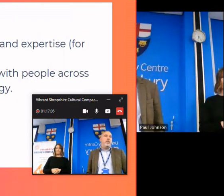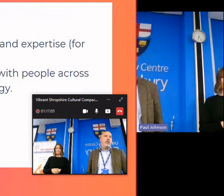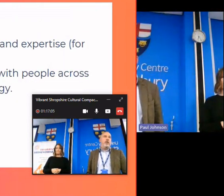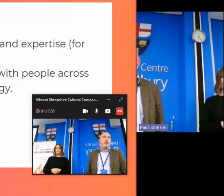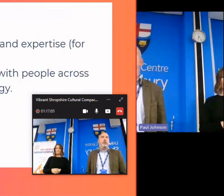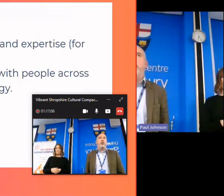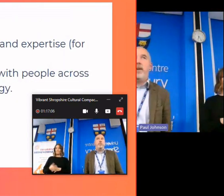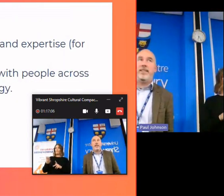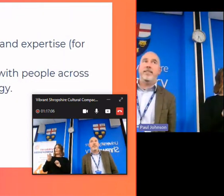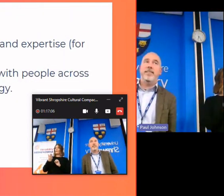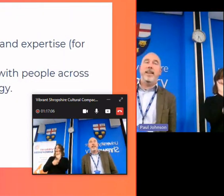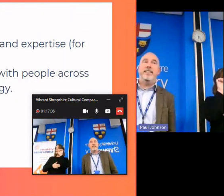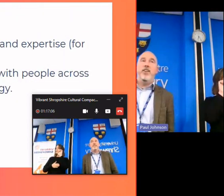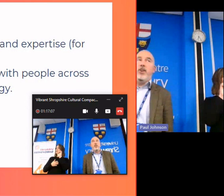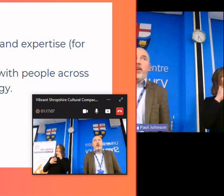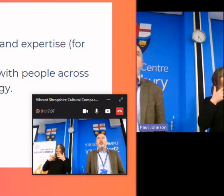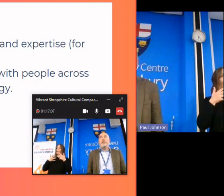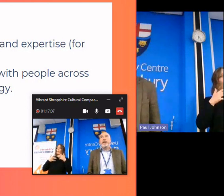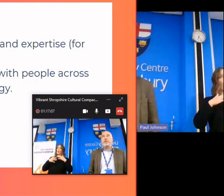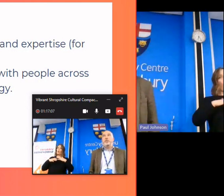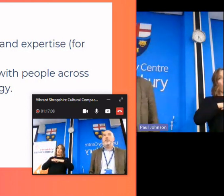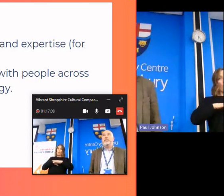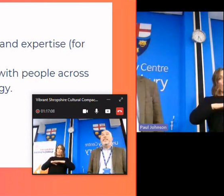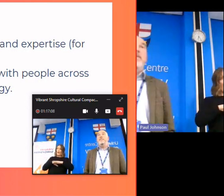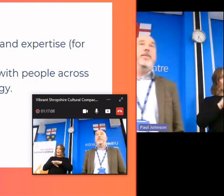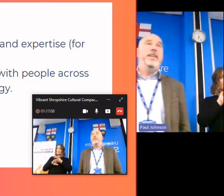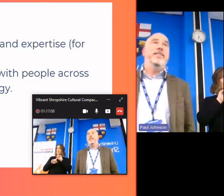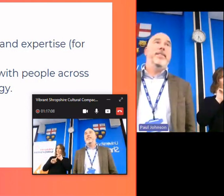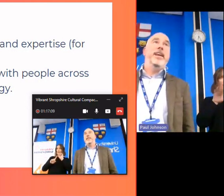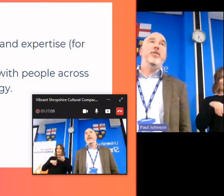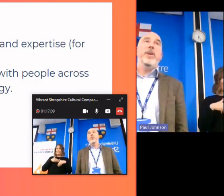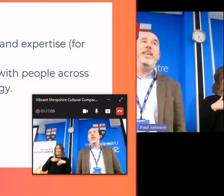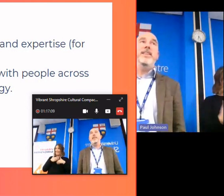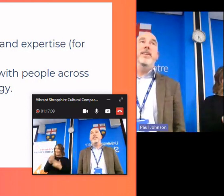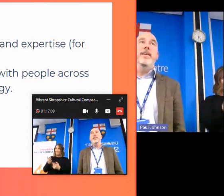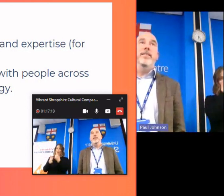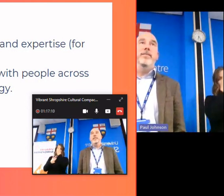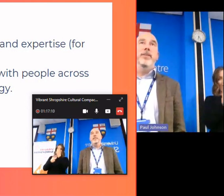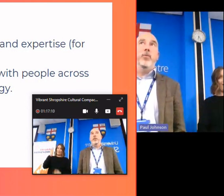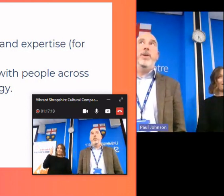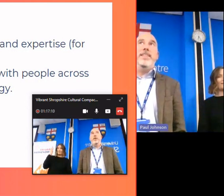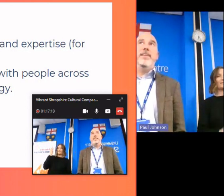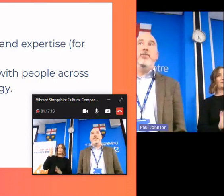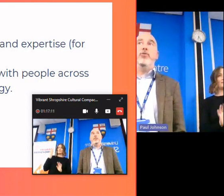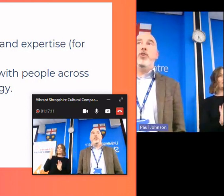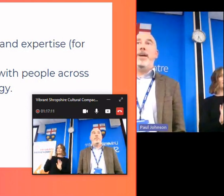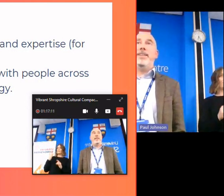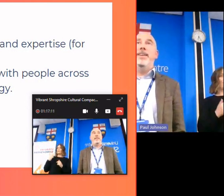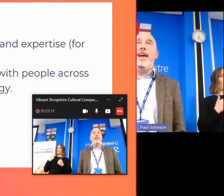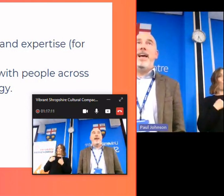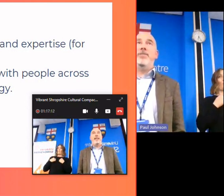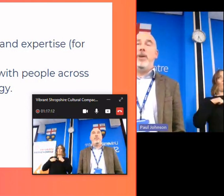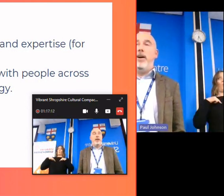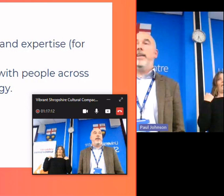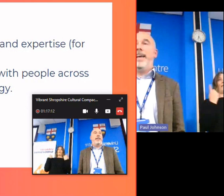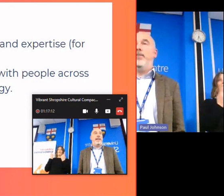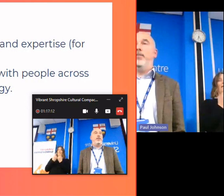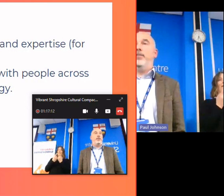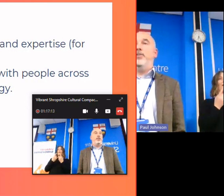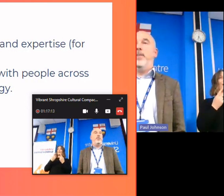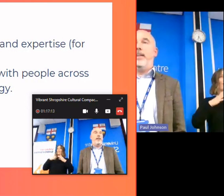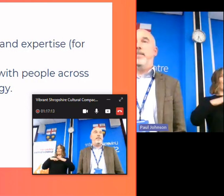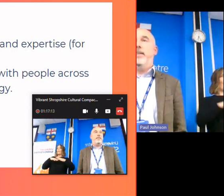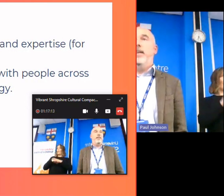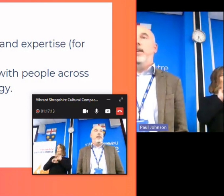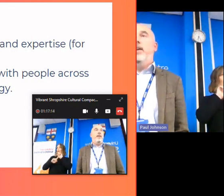so the cultural compact as i said is not going to be able to deliver these things we you know we the cultural compact as we are